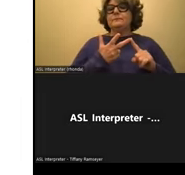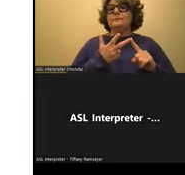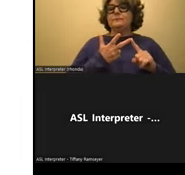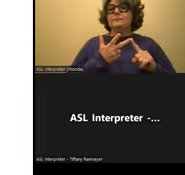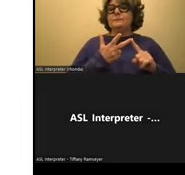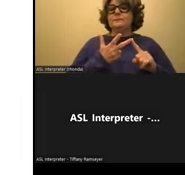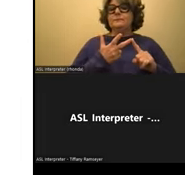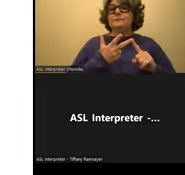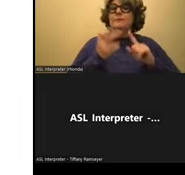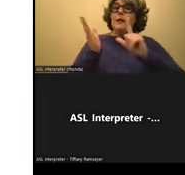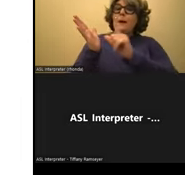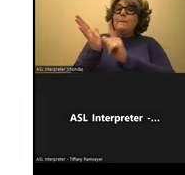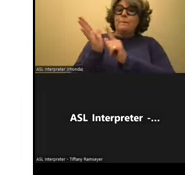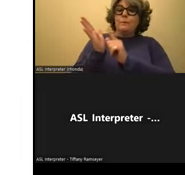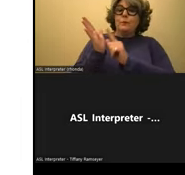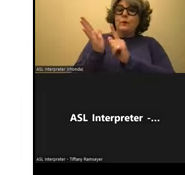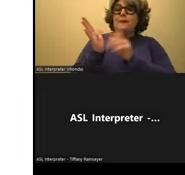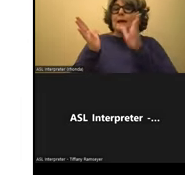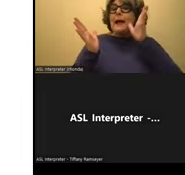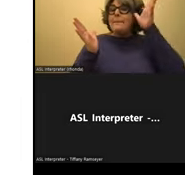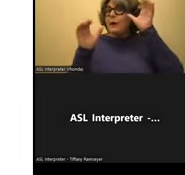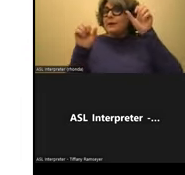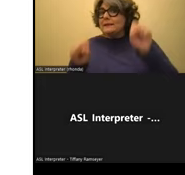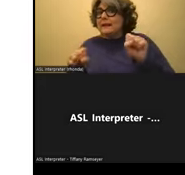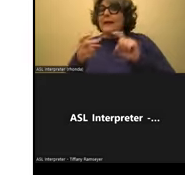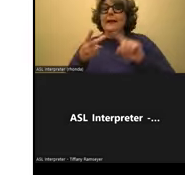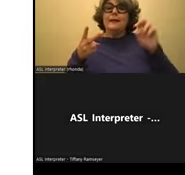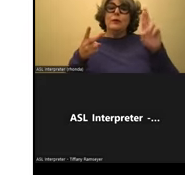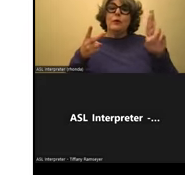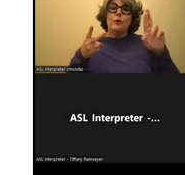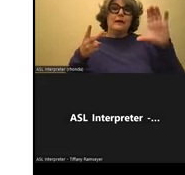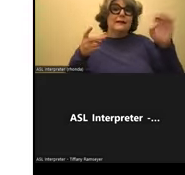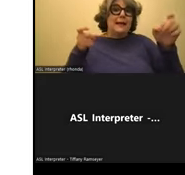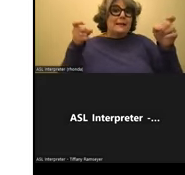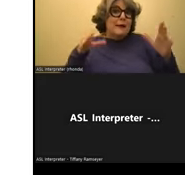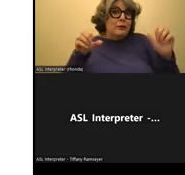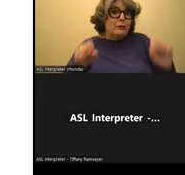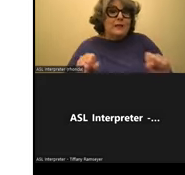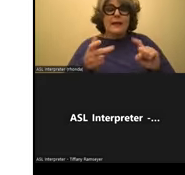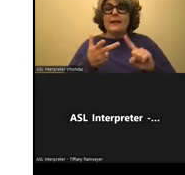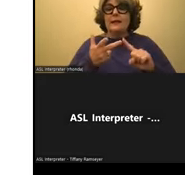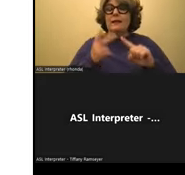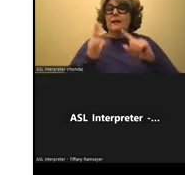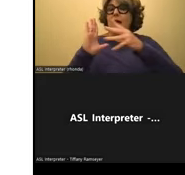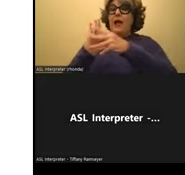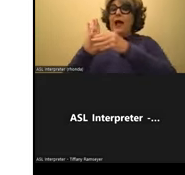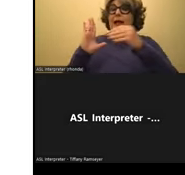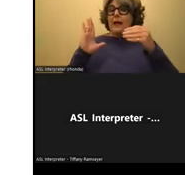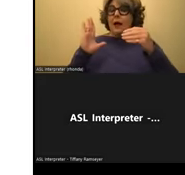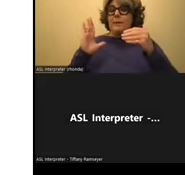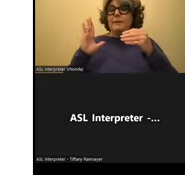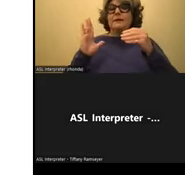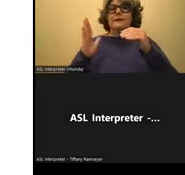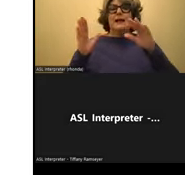printing a and parents can do this or case managers can do this. You take a copy and you laminate